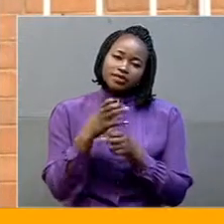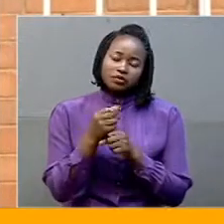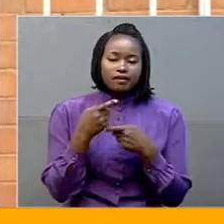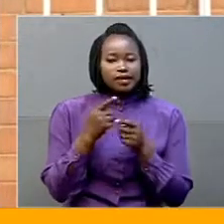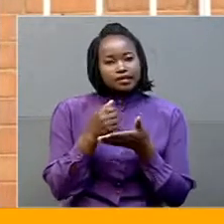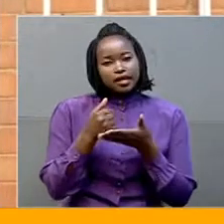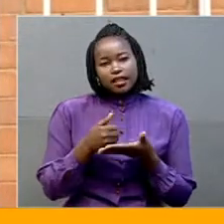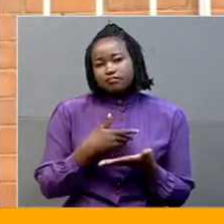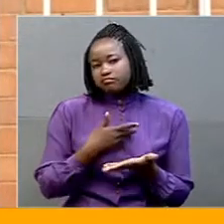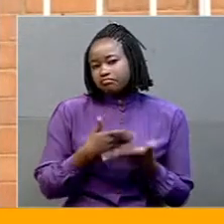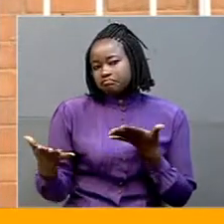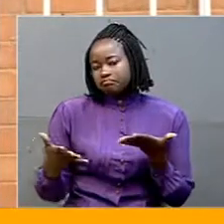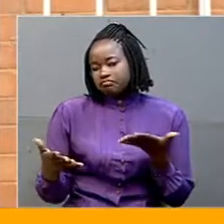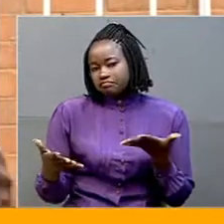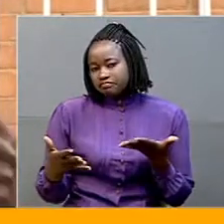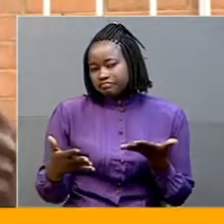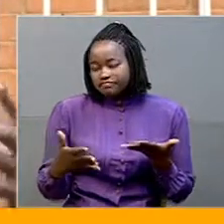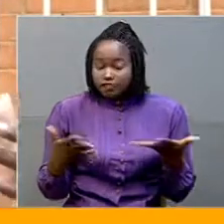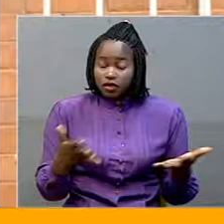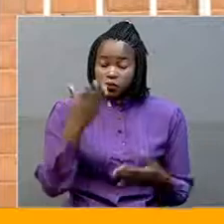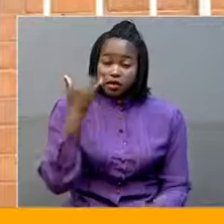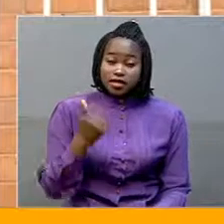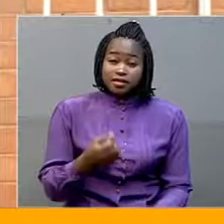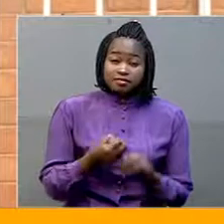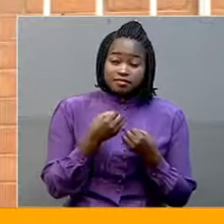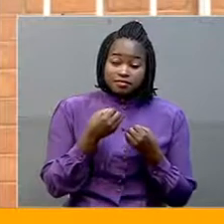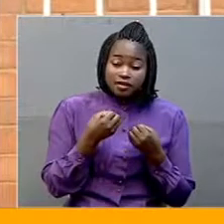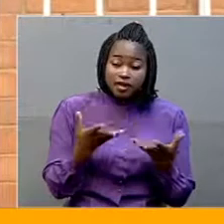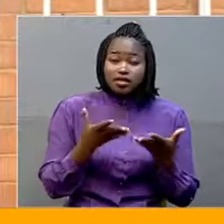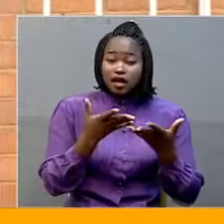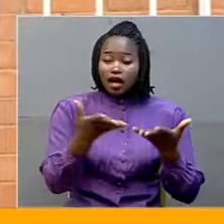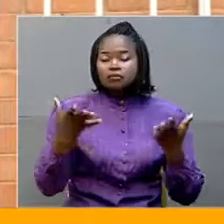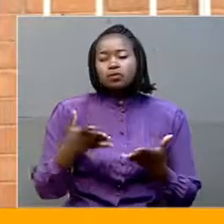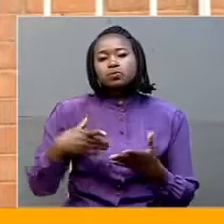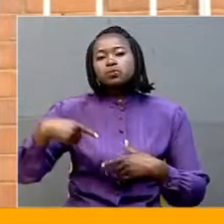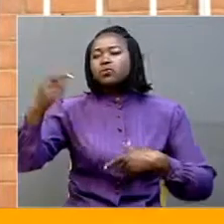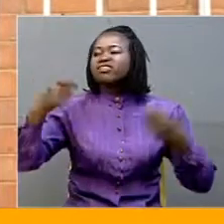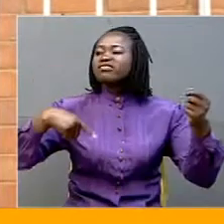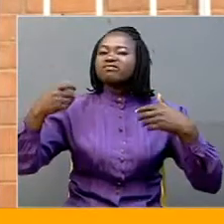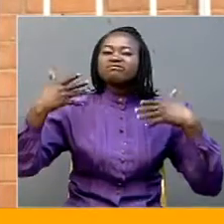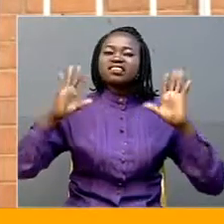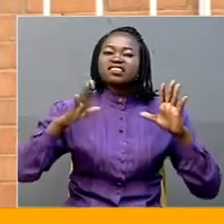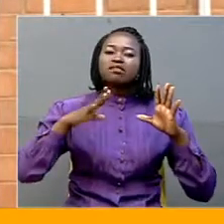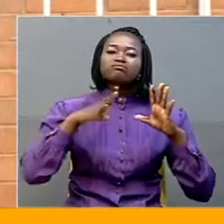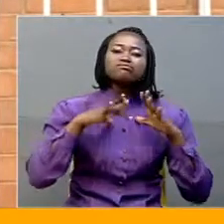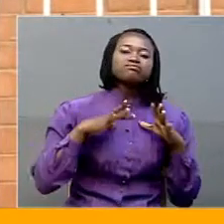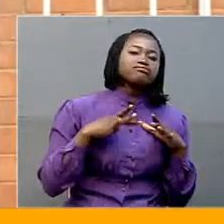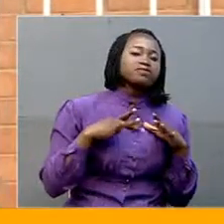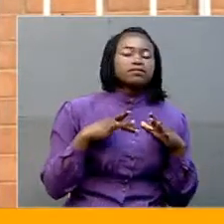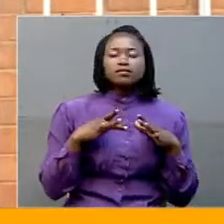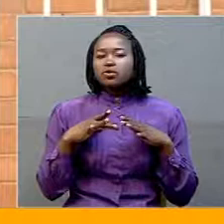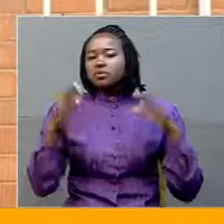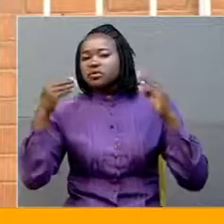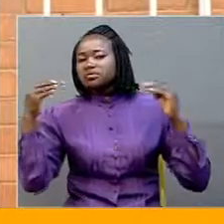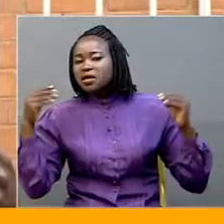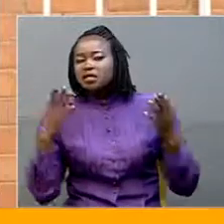because most of them have gone for their holidays, and some of them are telling